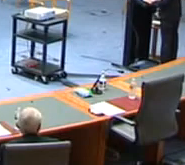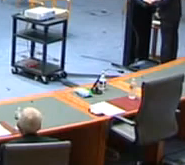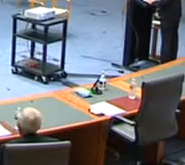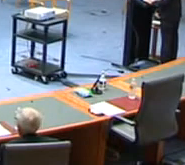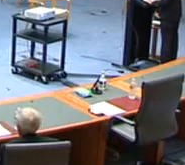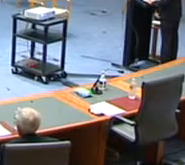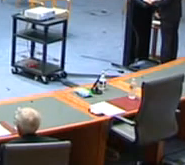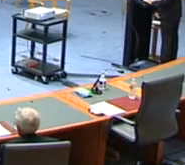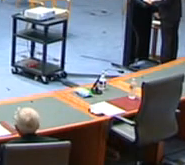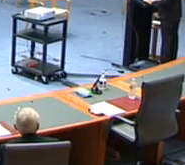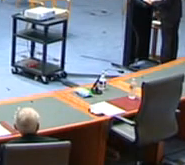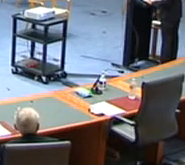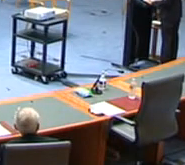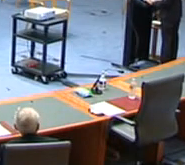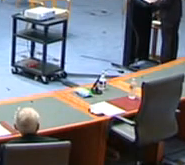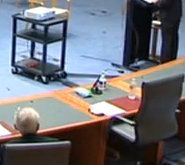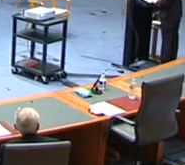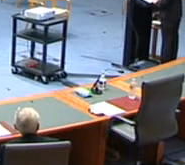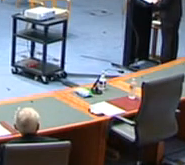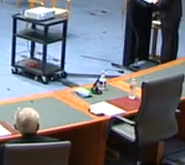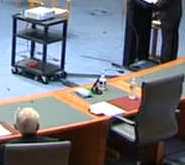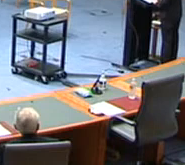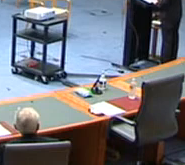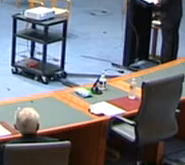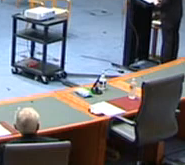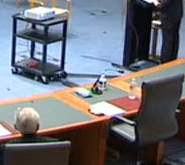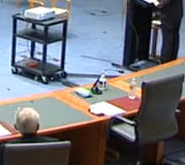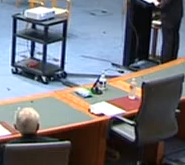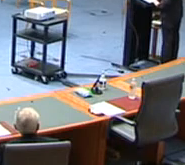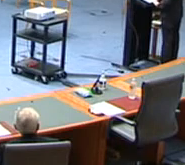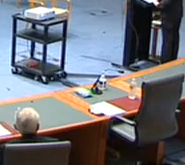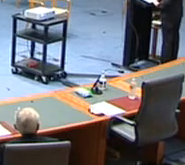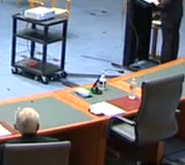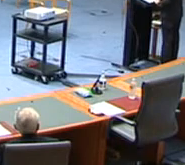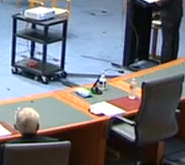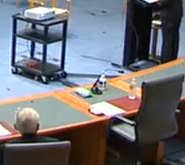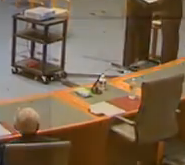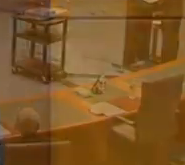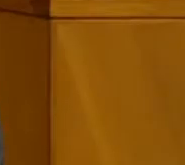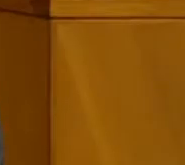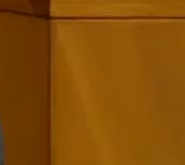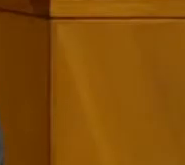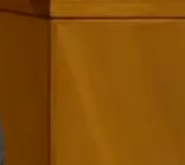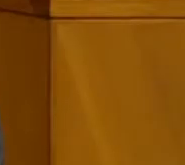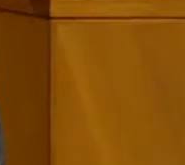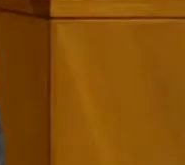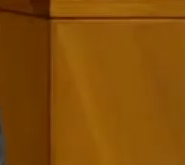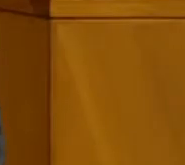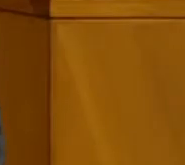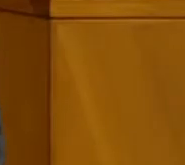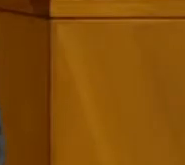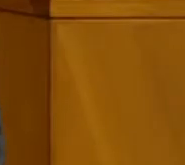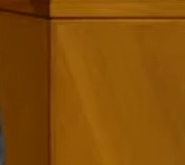Good morning everybody and welcome. This lecture is due to start now. I think we still have some more